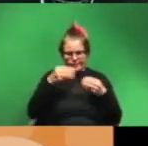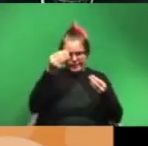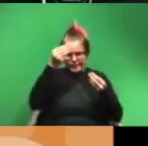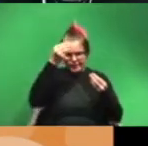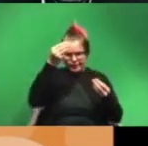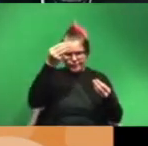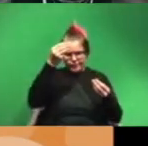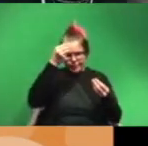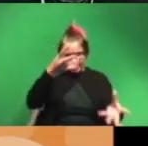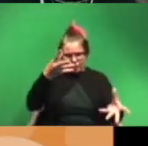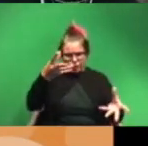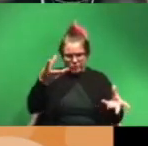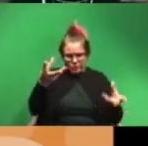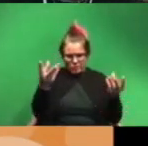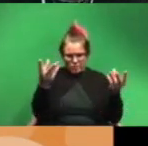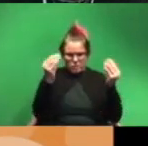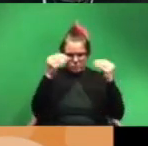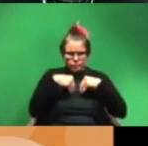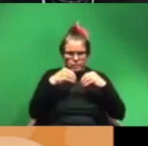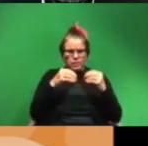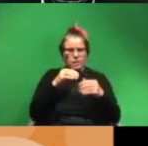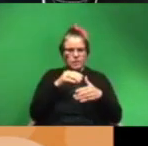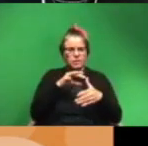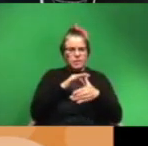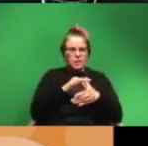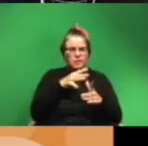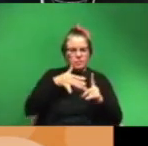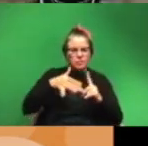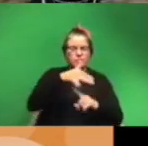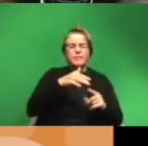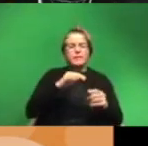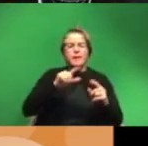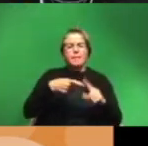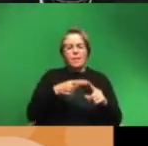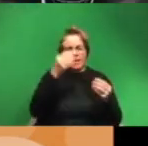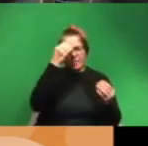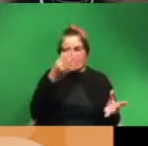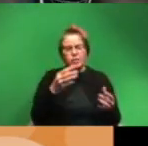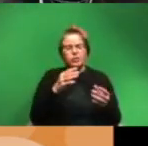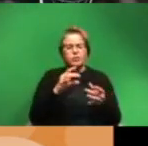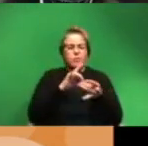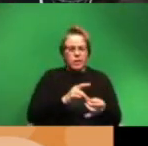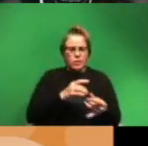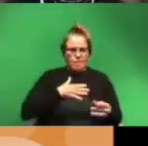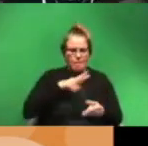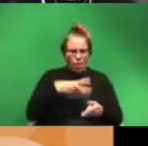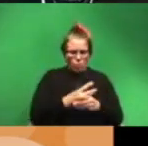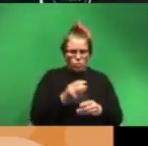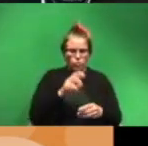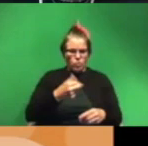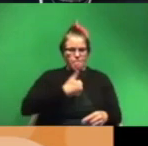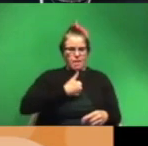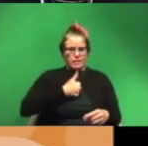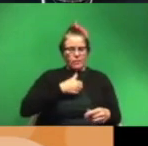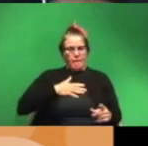given and really put it in context to understand more about that given information about the world around me or about myself how do i perceive